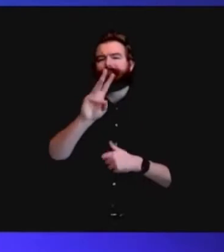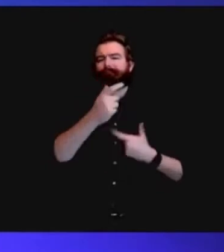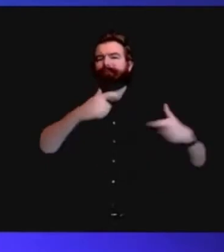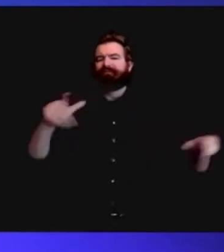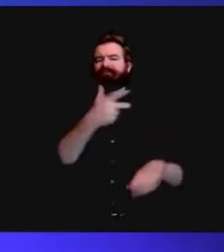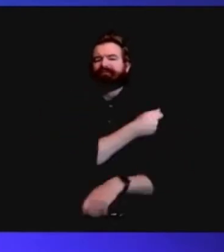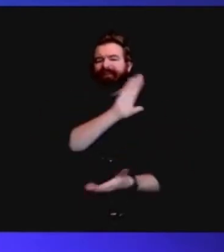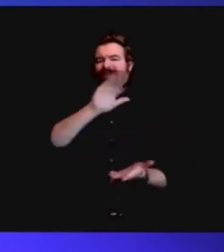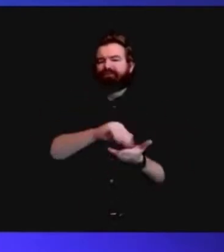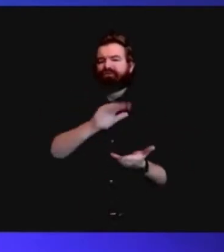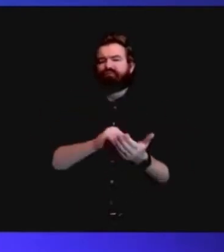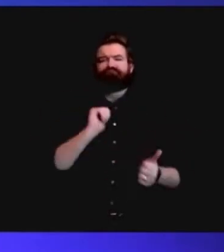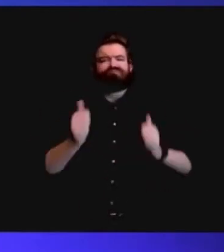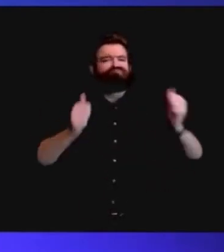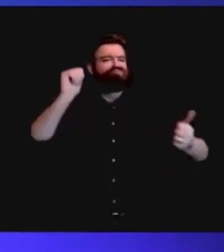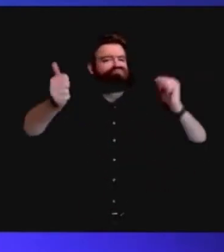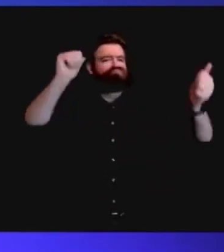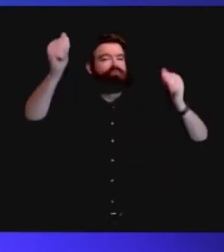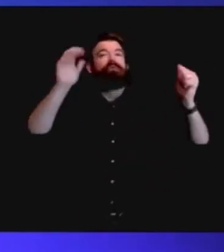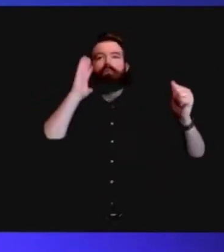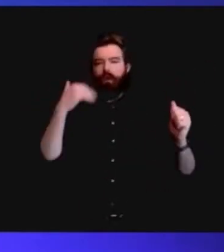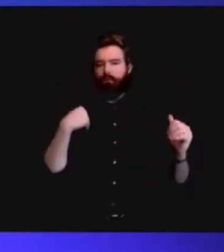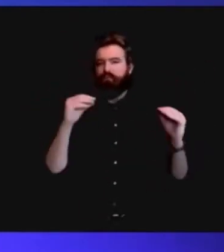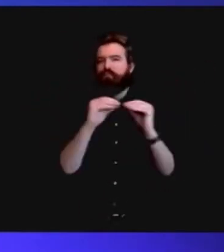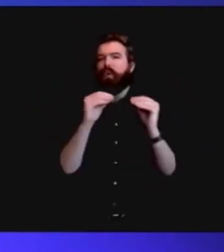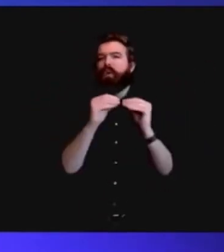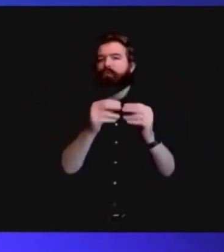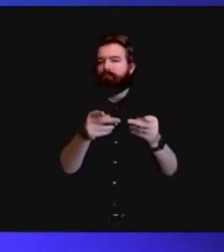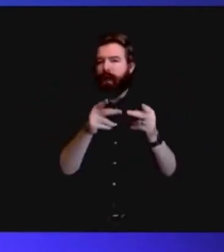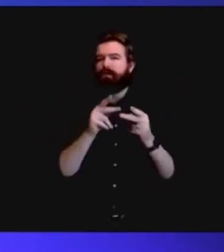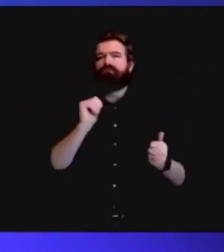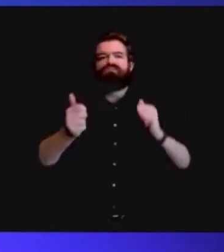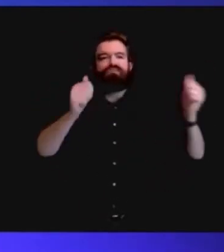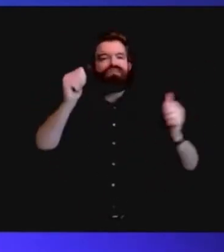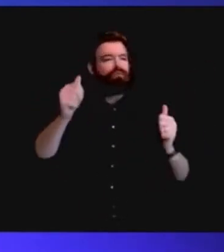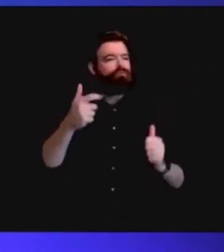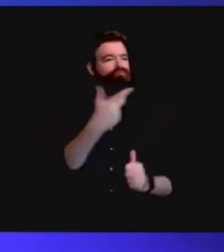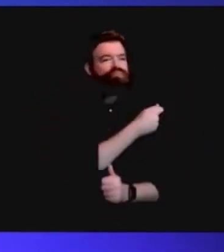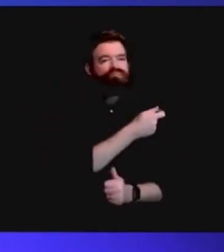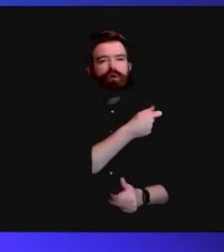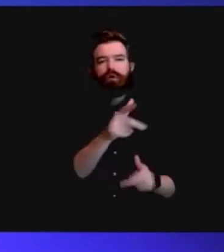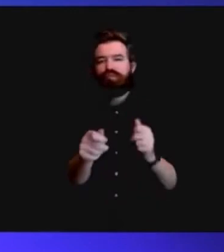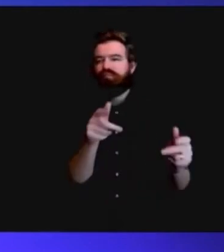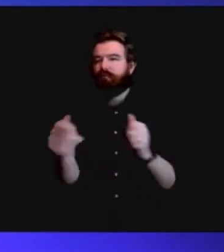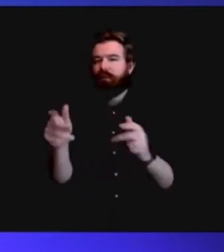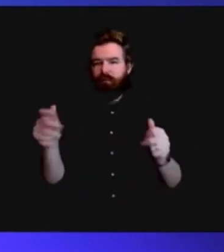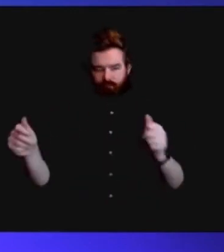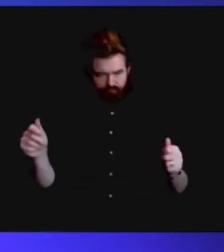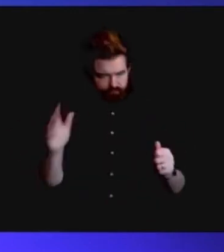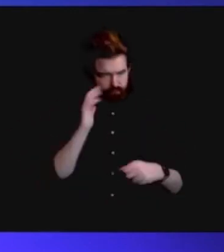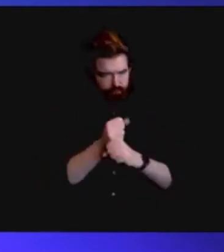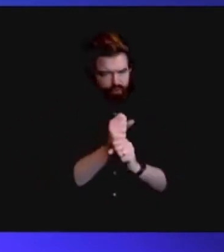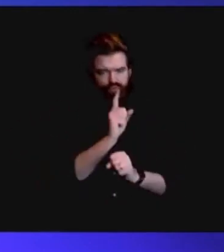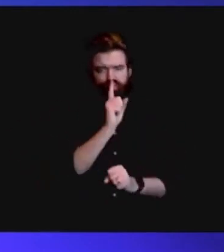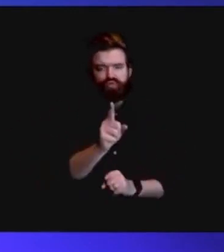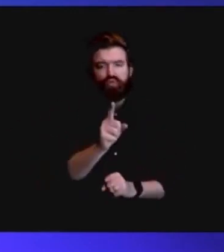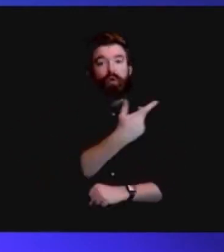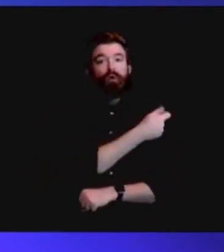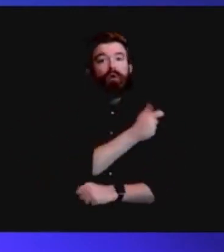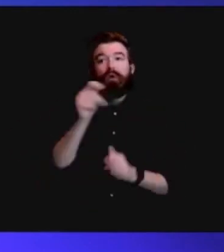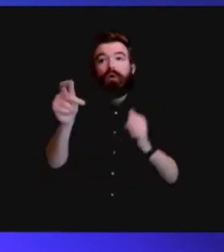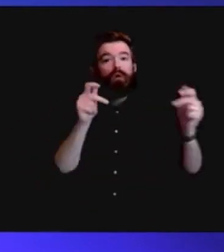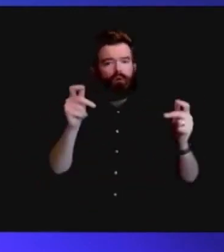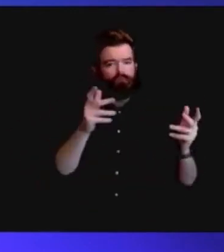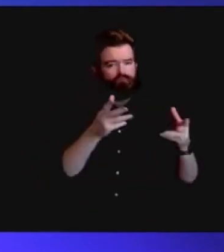available in hundreds more places statewide. We've already streamlined the vaccination process to enhance efficiency